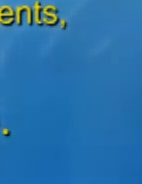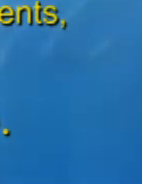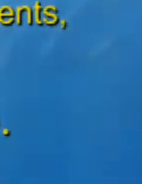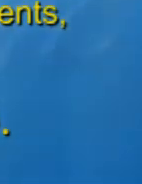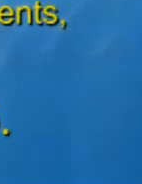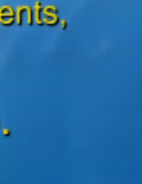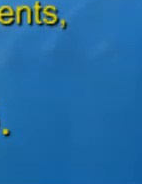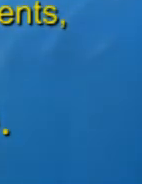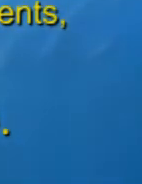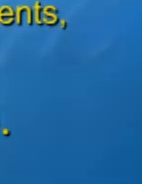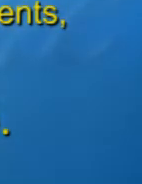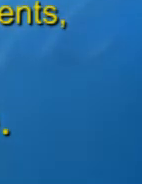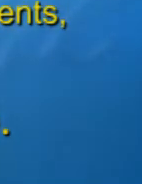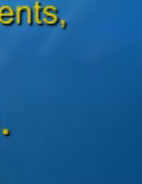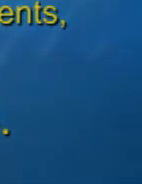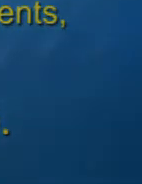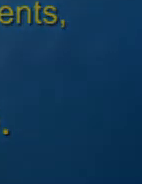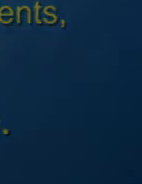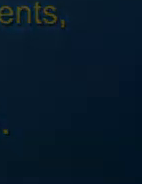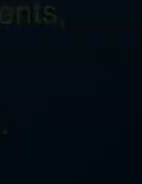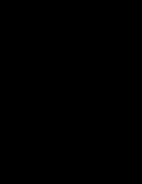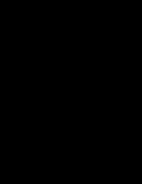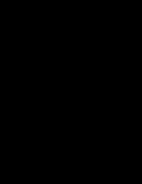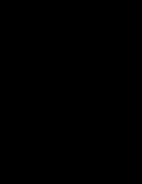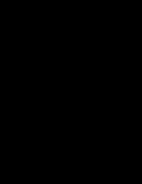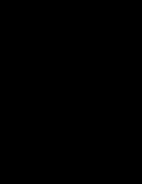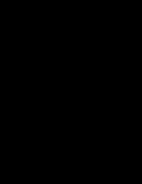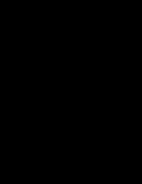that's your we'll right. the end of the week. You